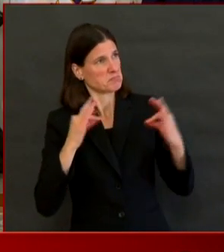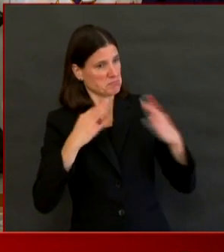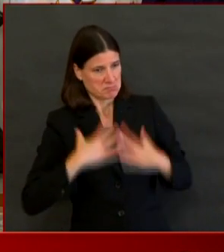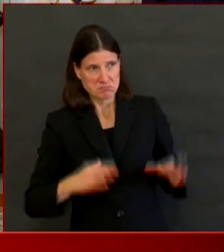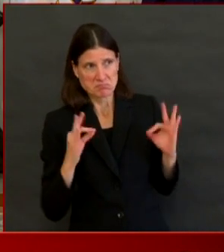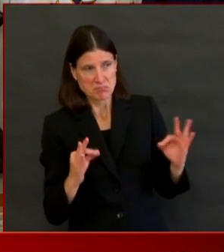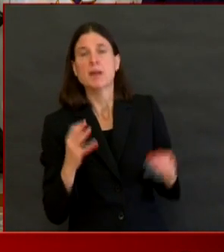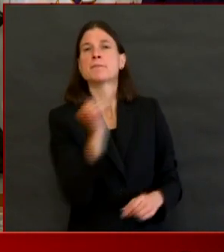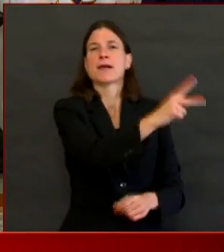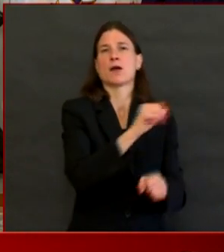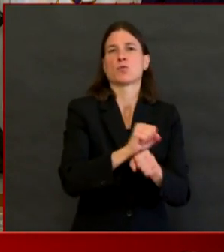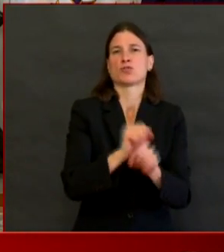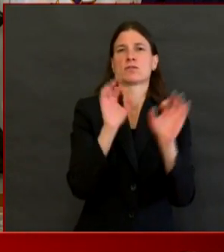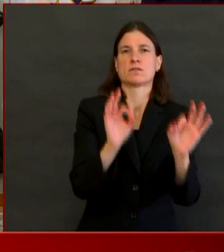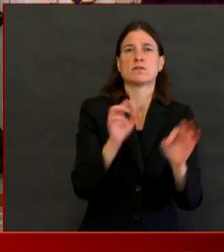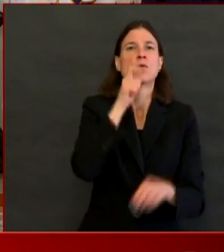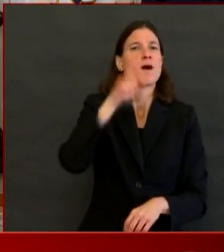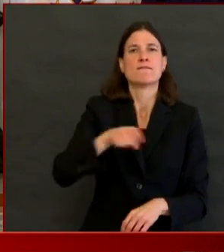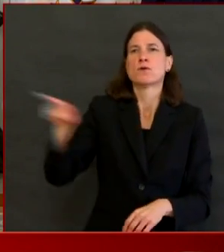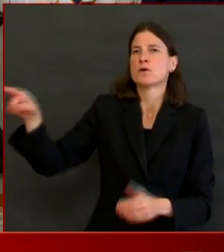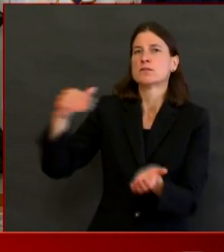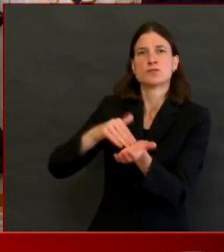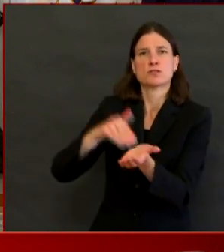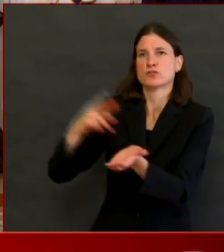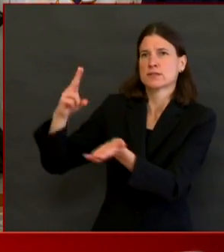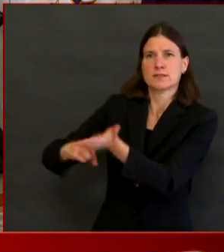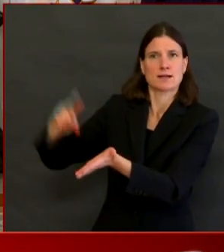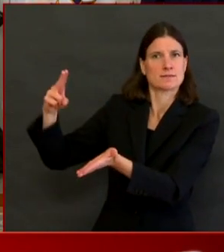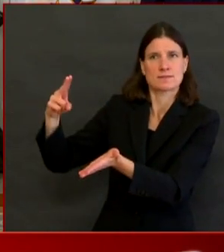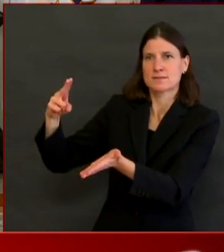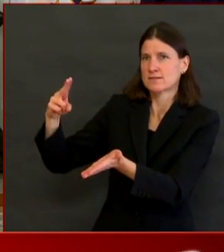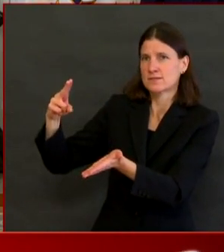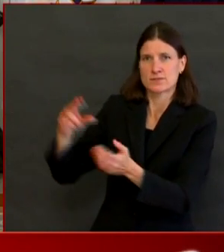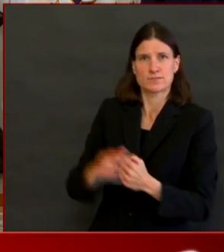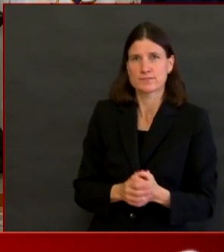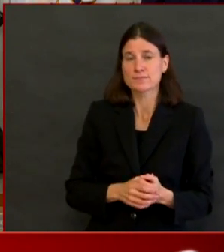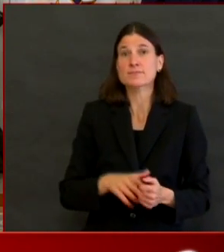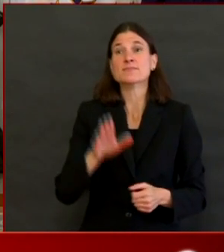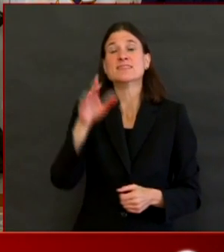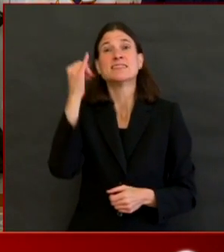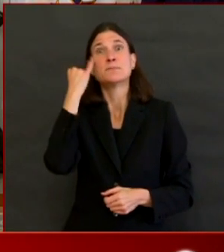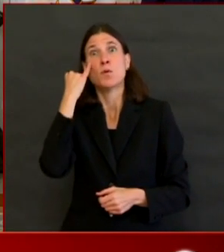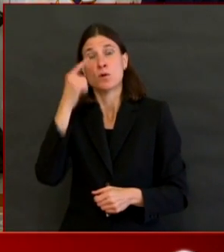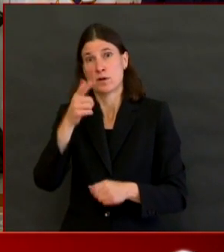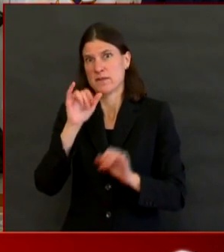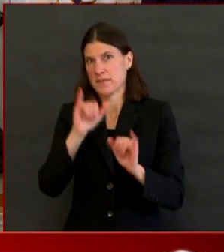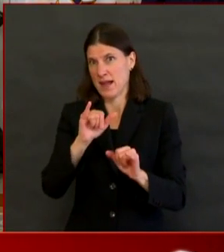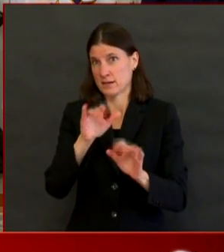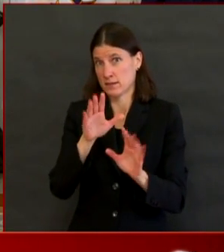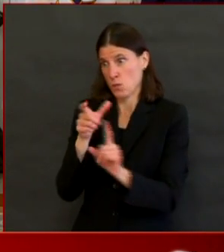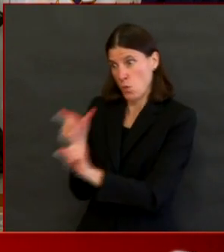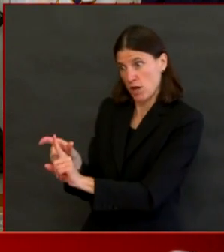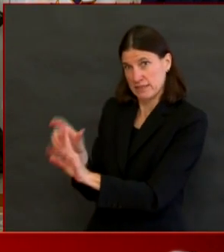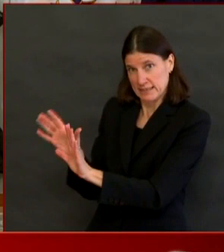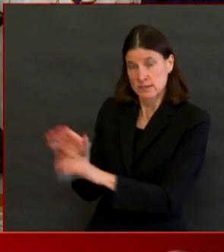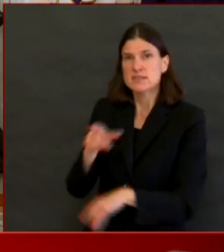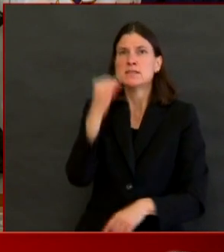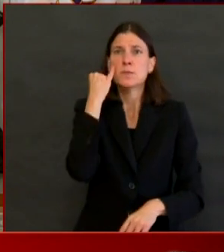stay in isolation completely until they meet all of those criteria,